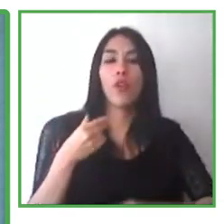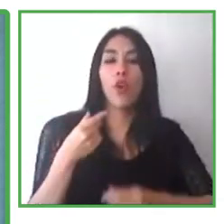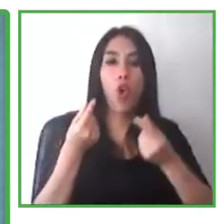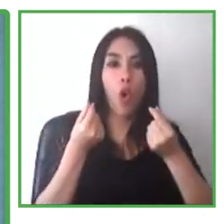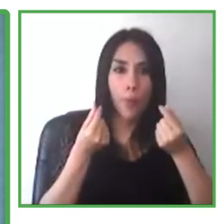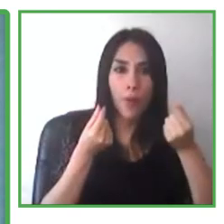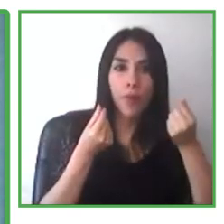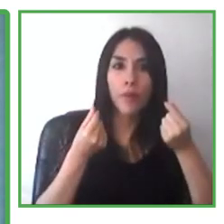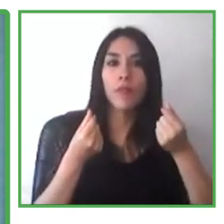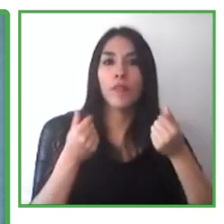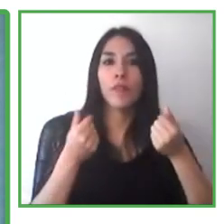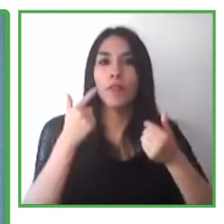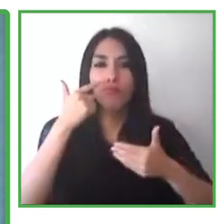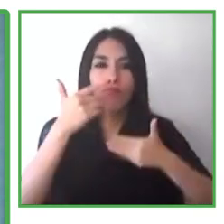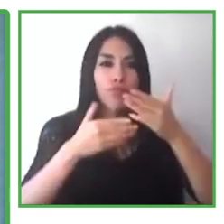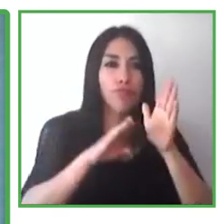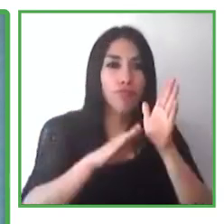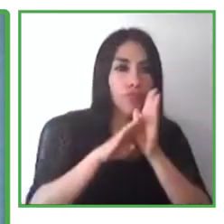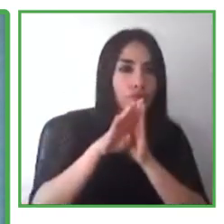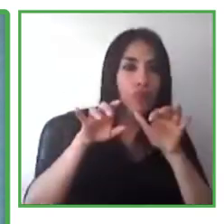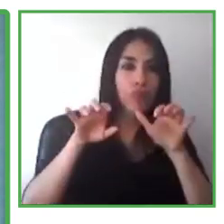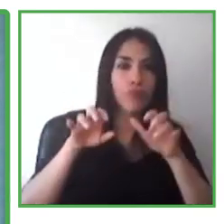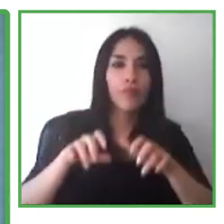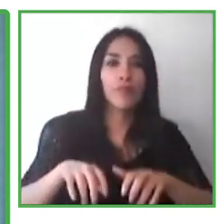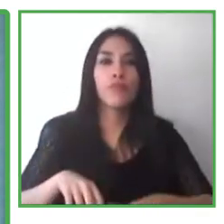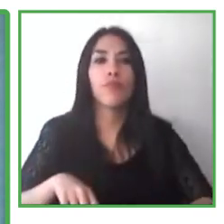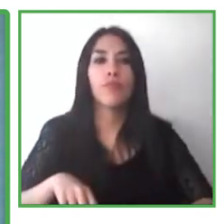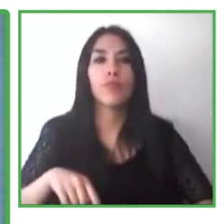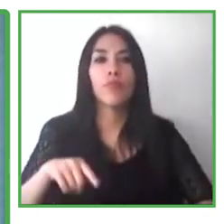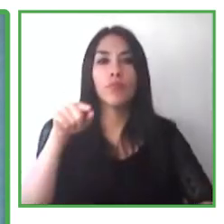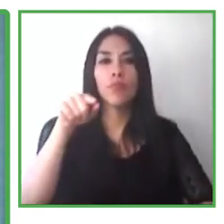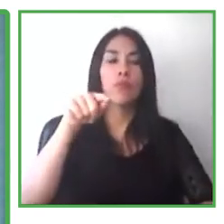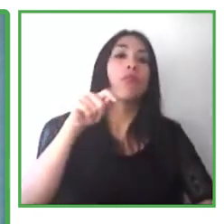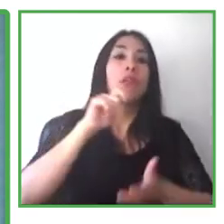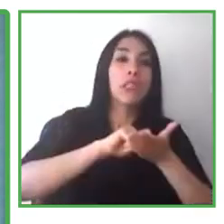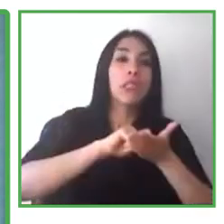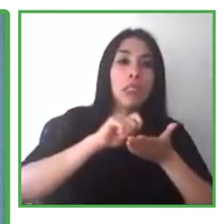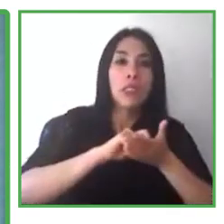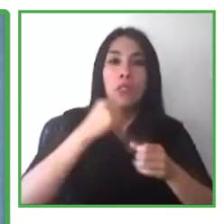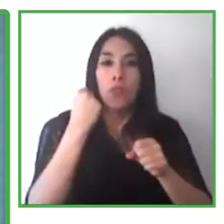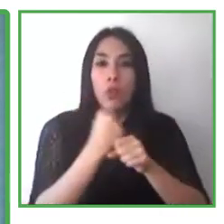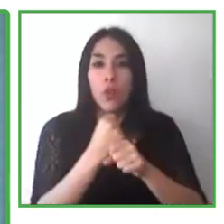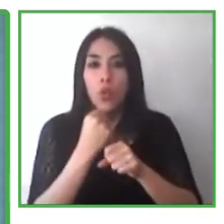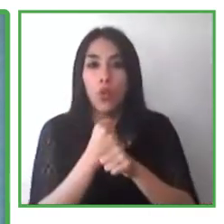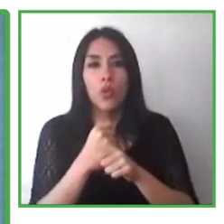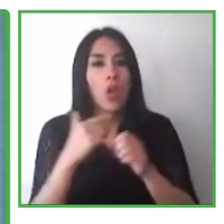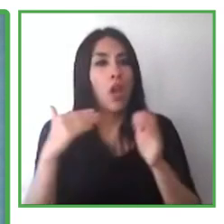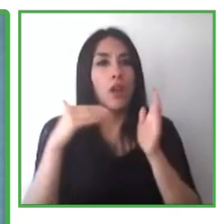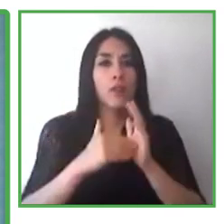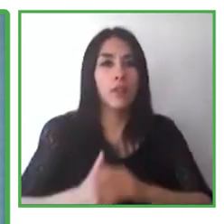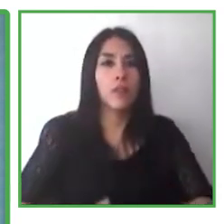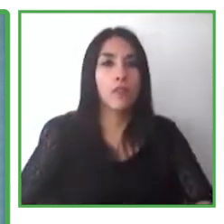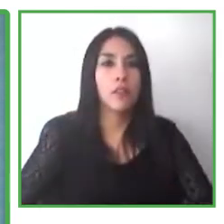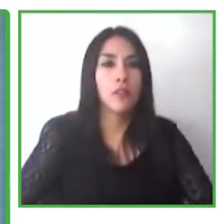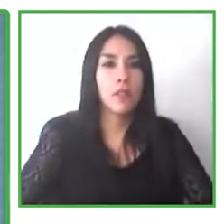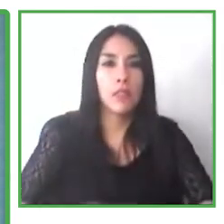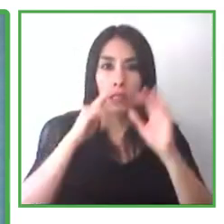to be completed in a meticulous way. So it is very often data-related